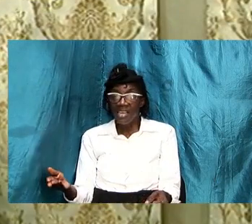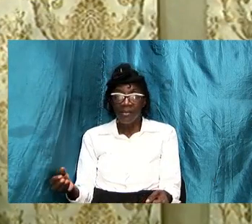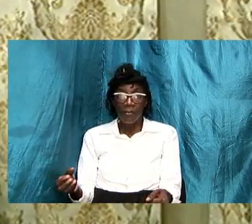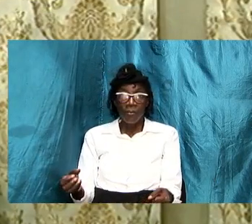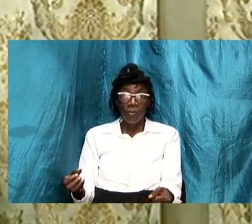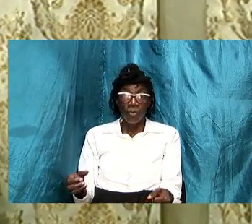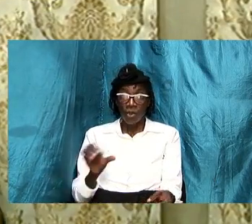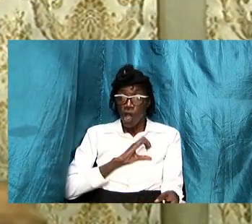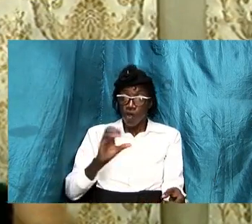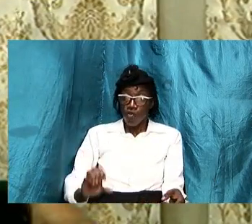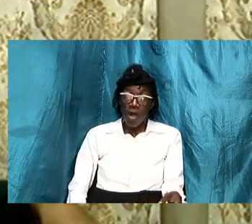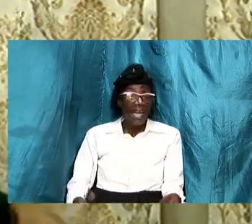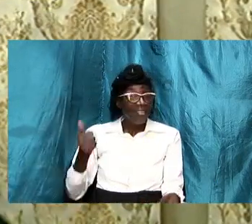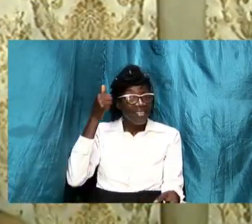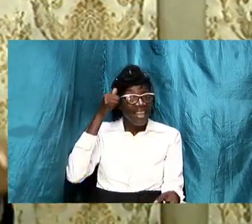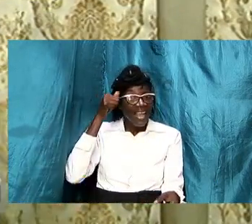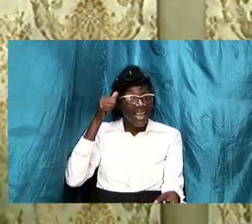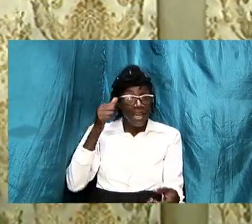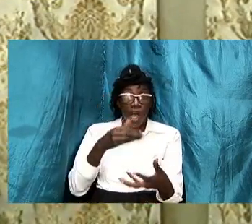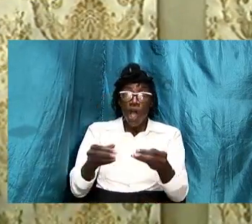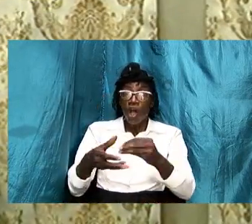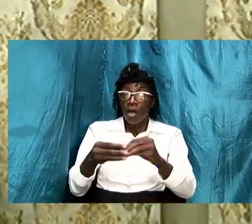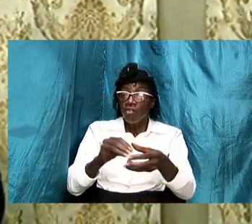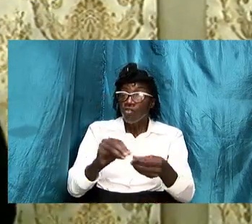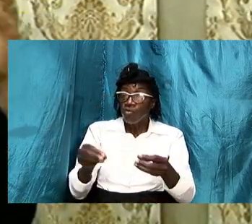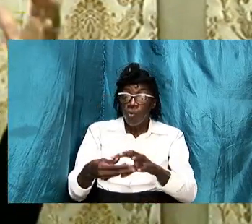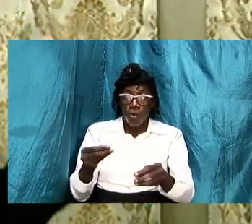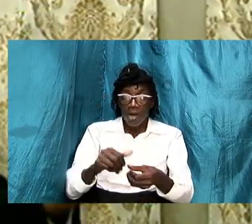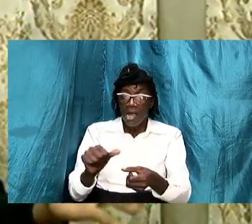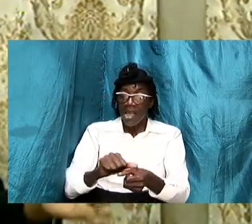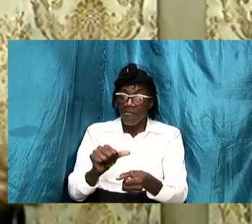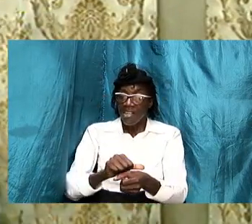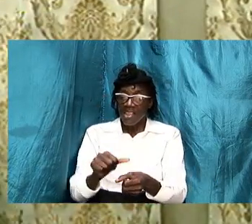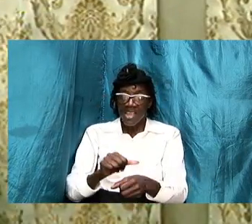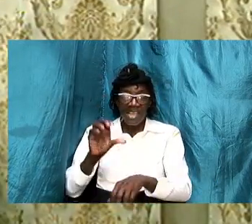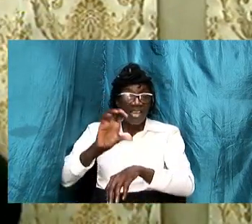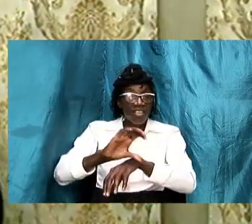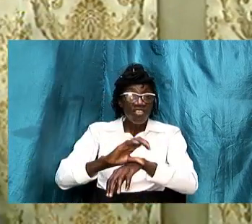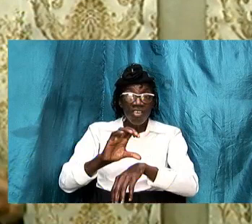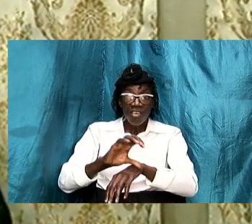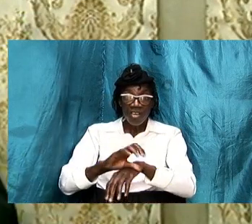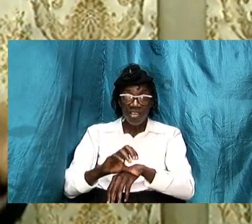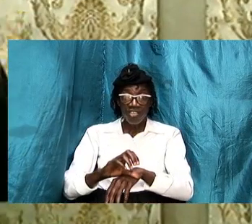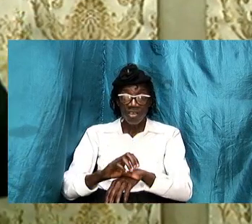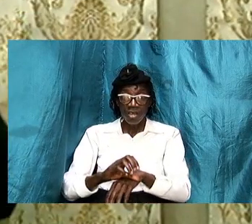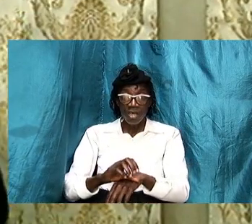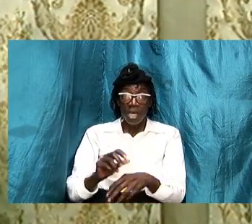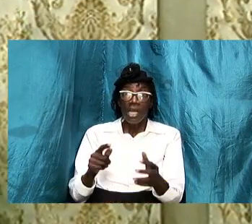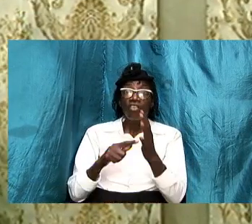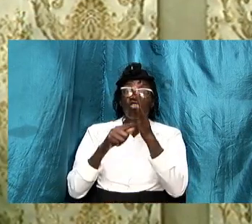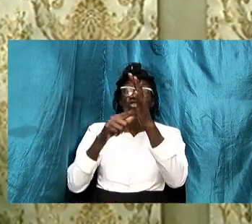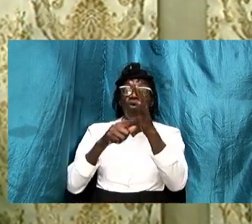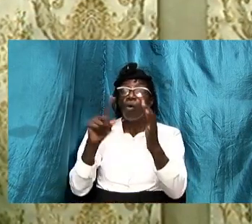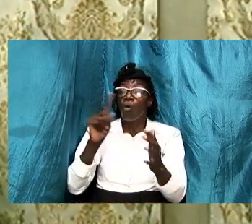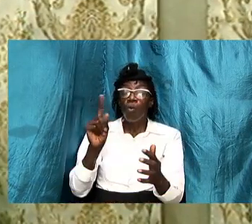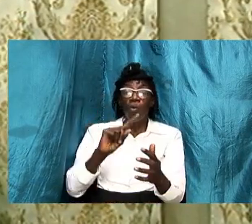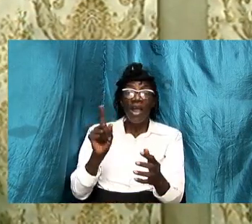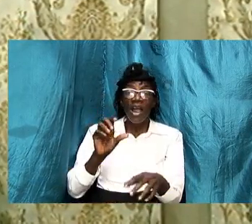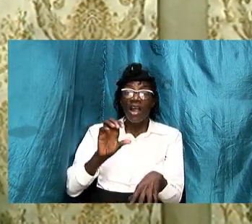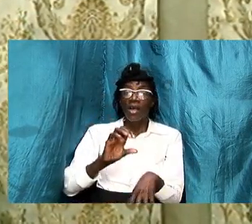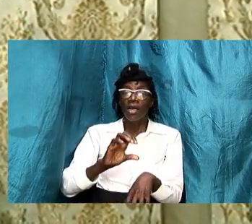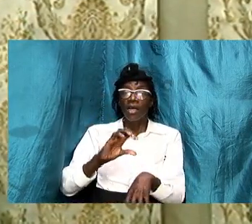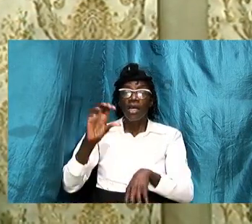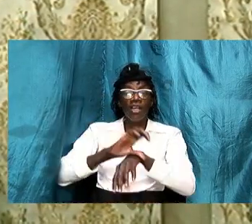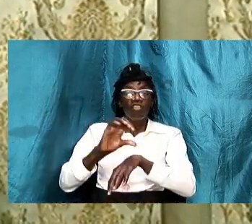control the activities within the church it is the same way in the family because we have already shown where the church and